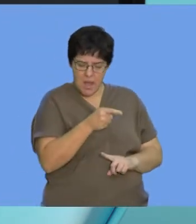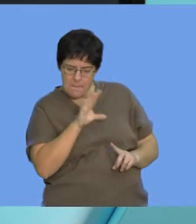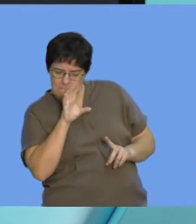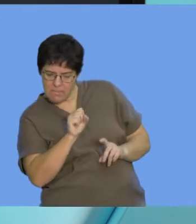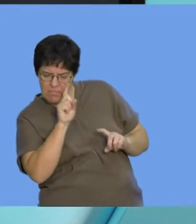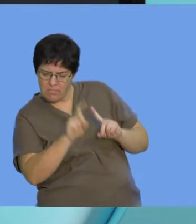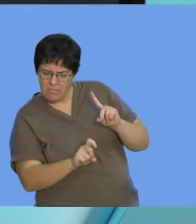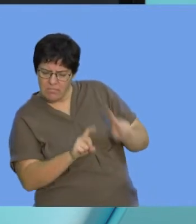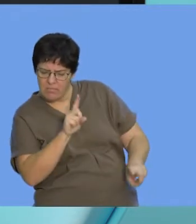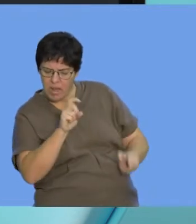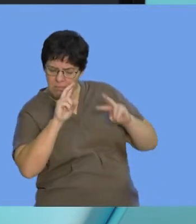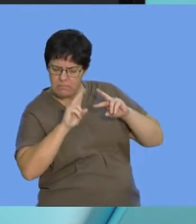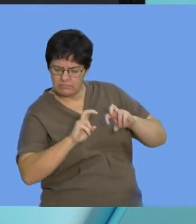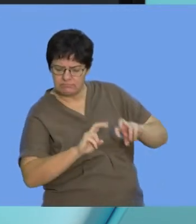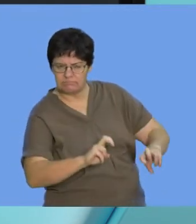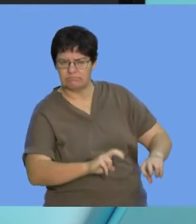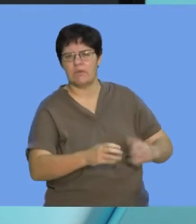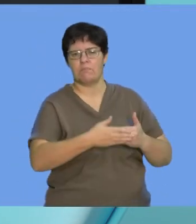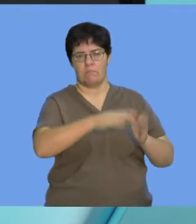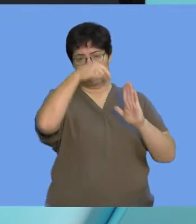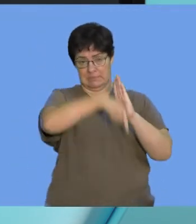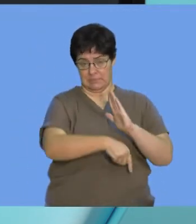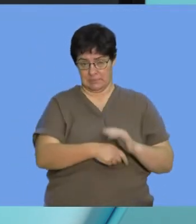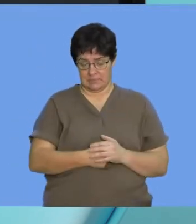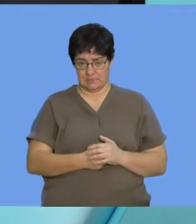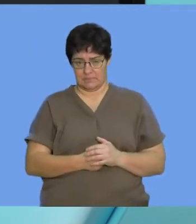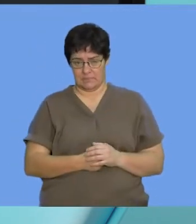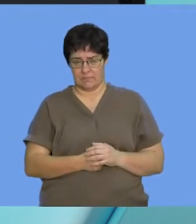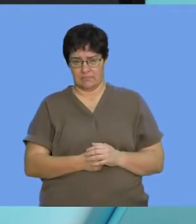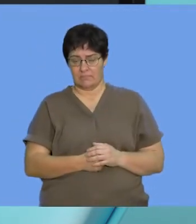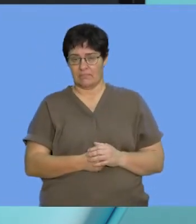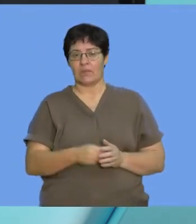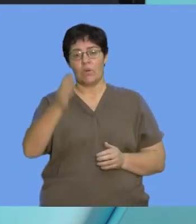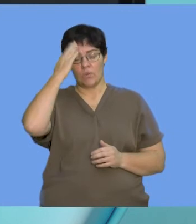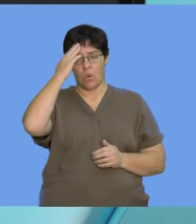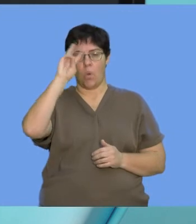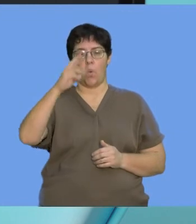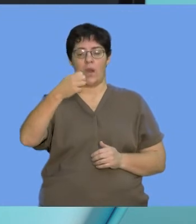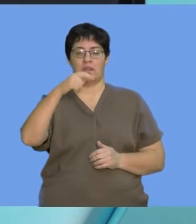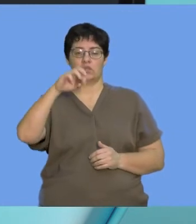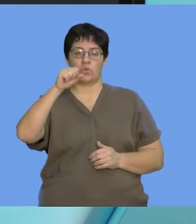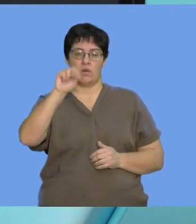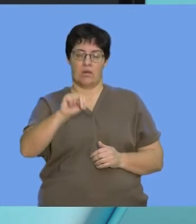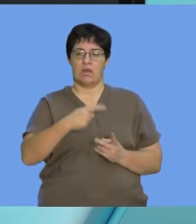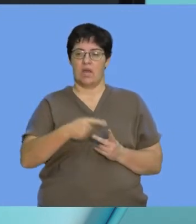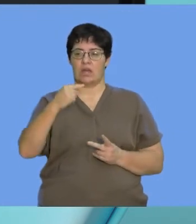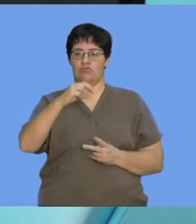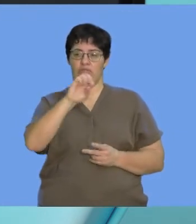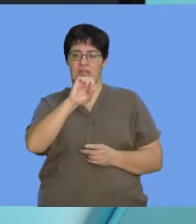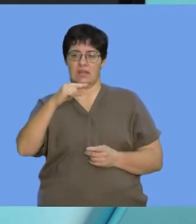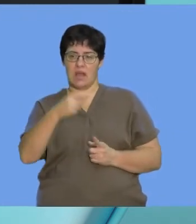an investigative question and try and dig further into it. And so, we all know that Watson and Creek were recognized with